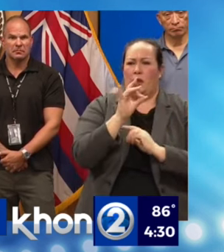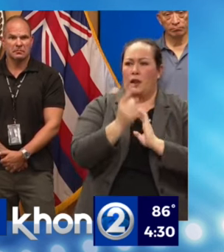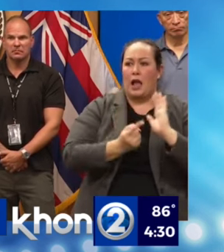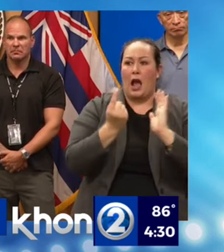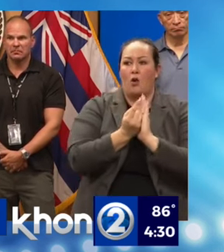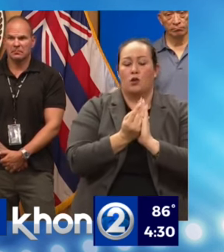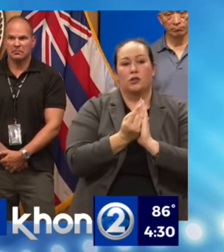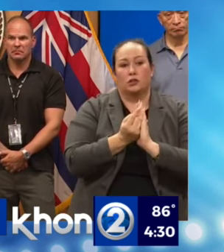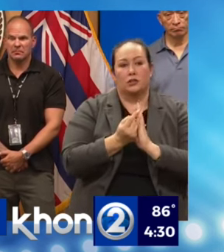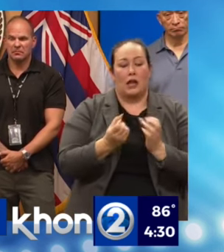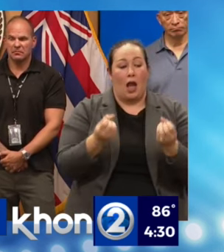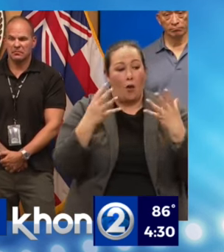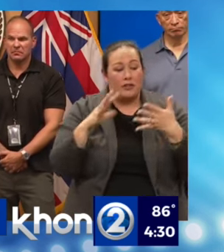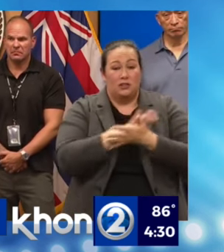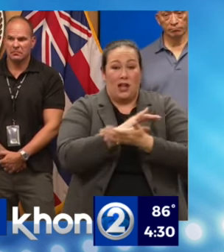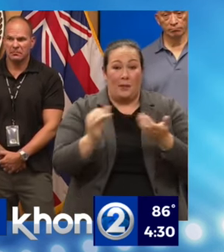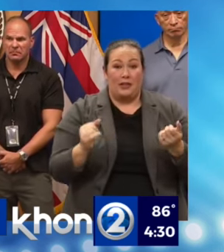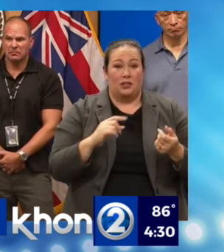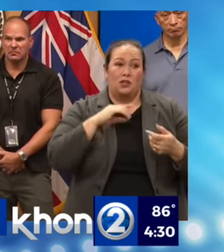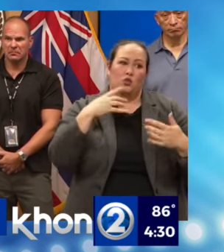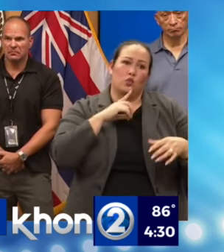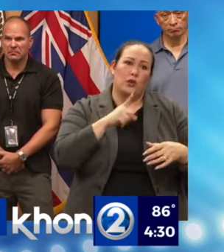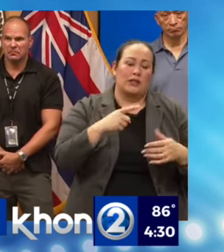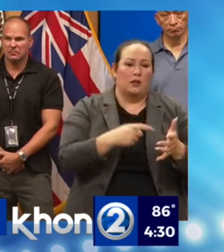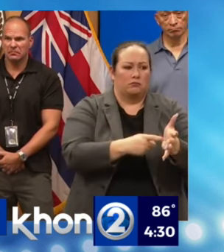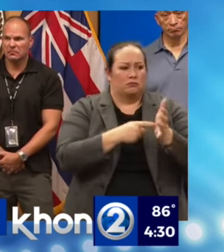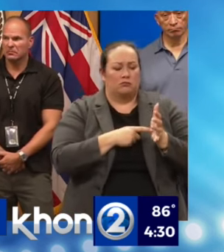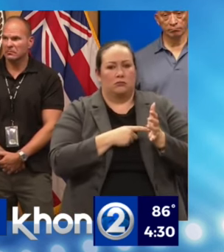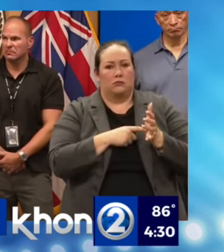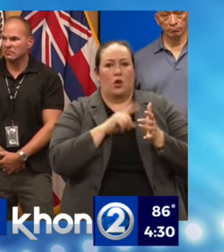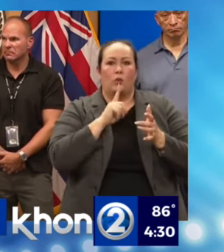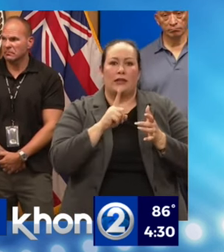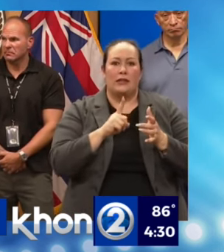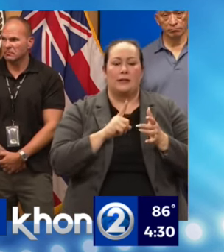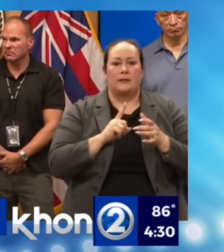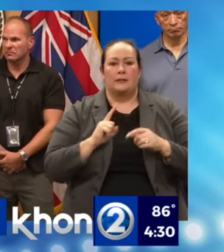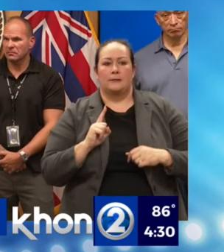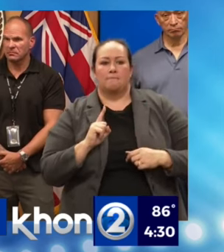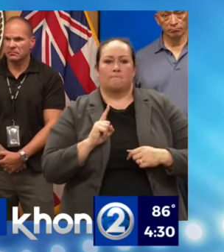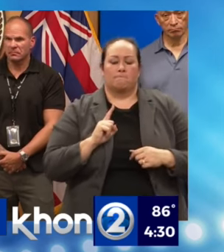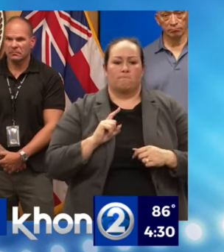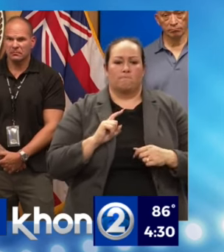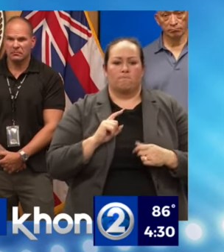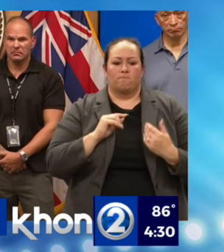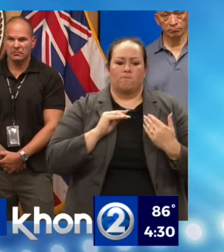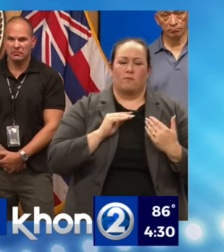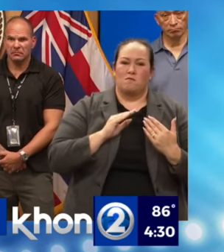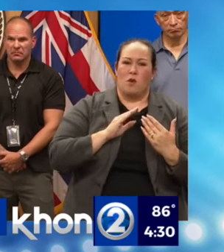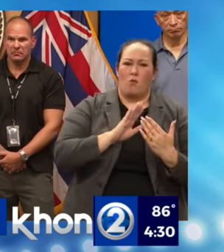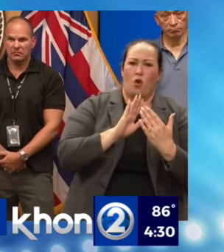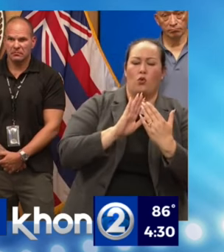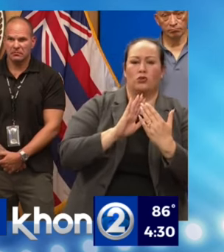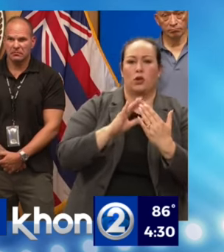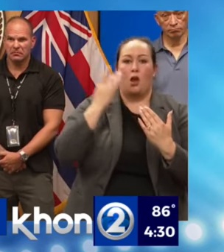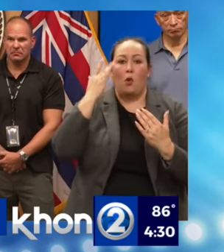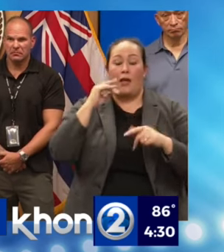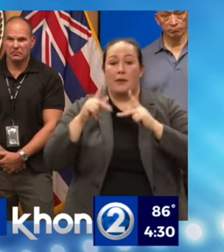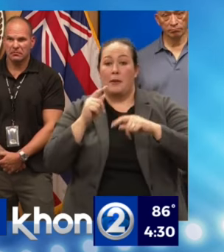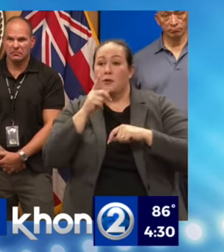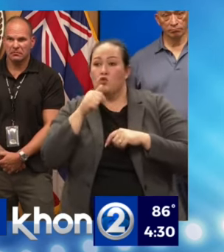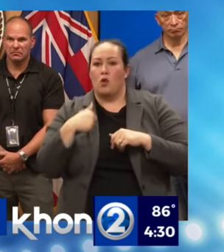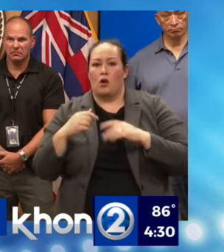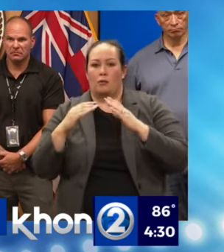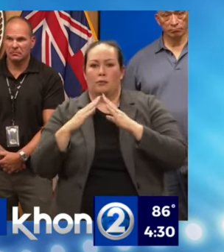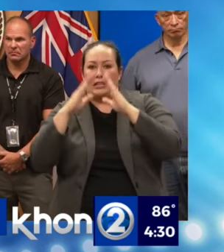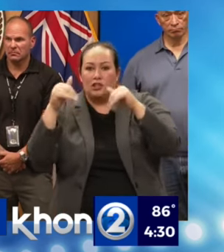has necessitated a conservative approach, because we really don't want those individuals that are in shelters